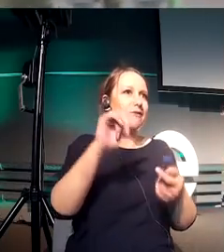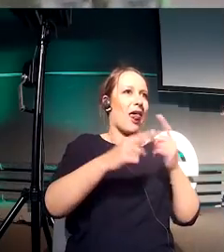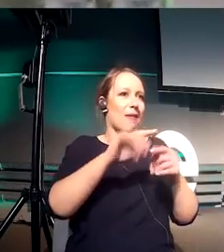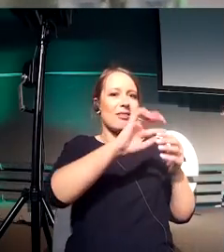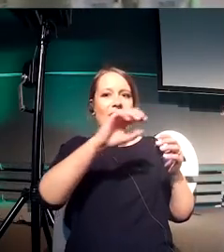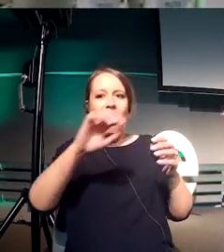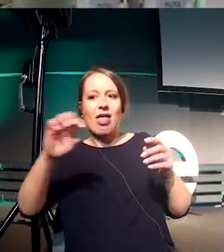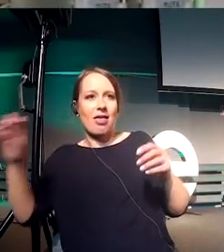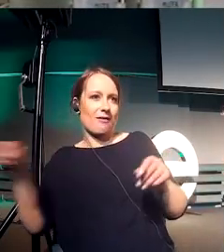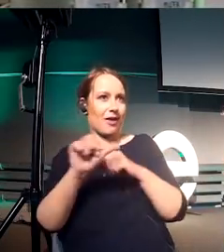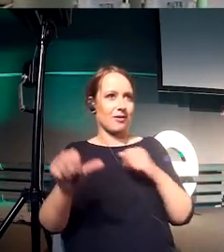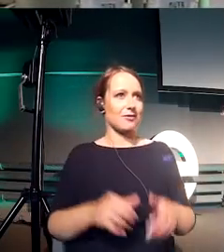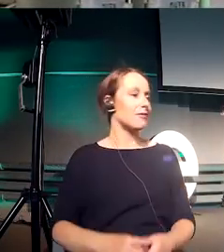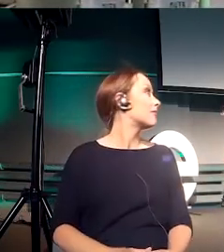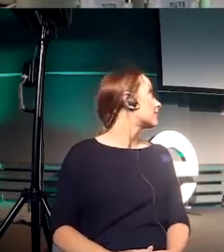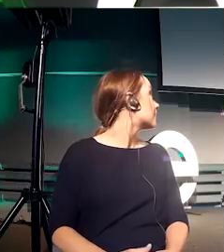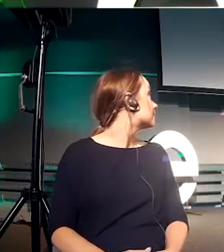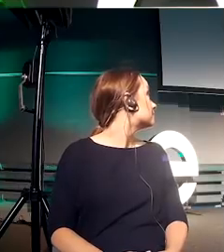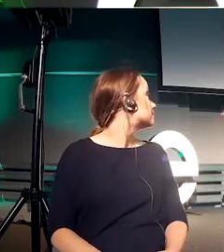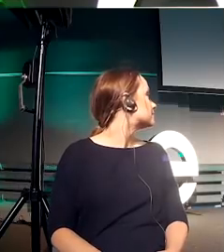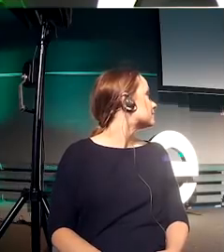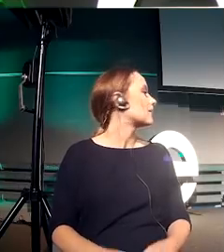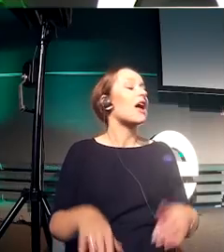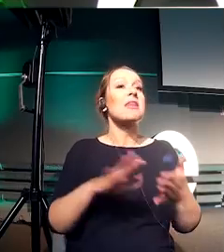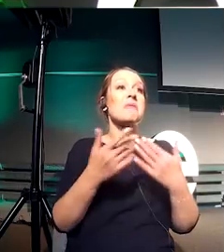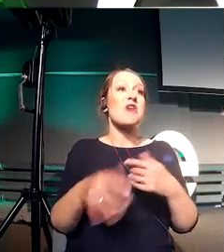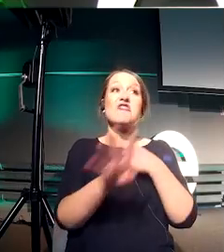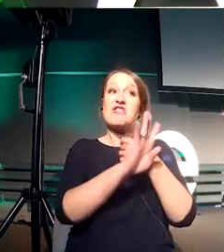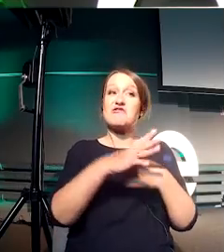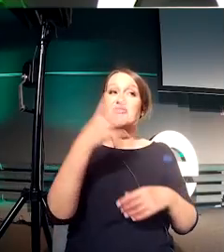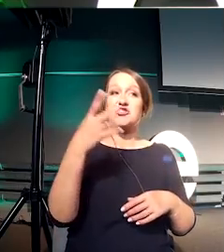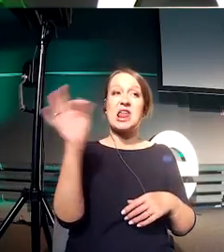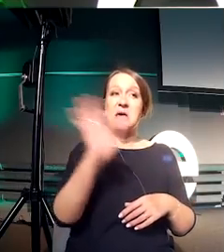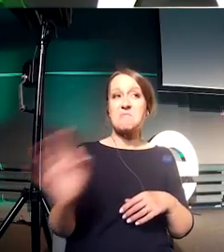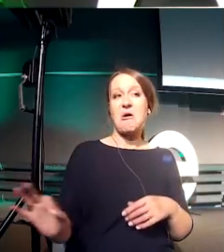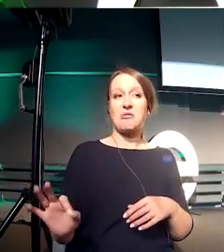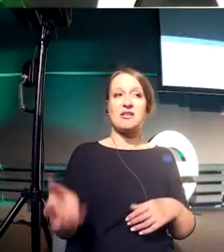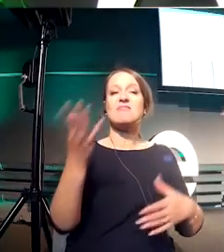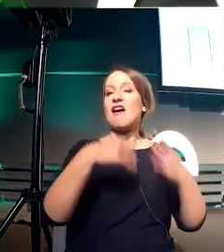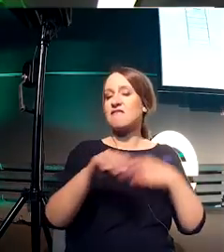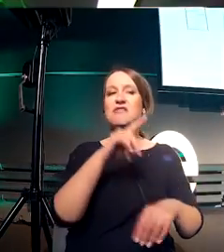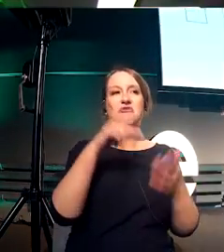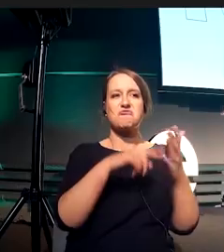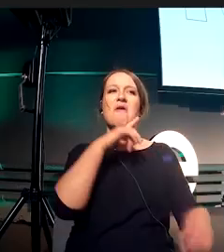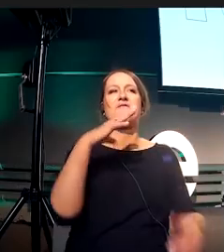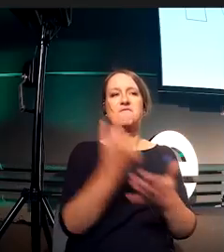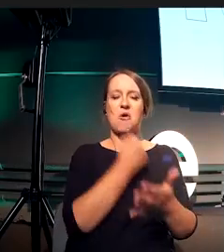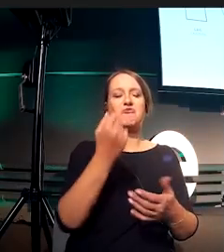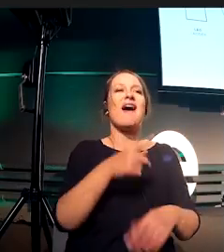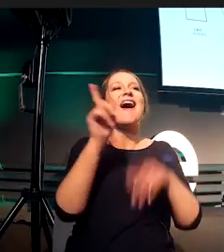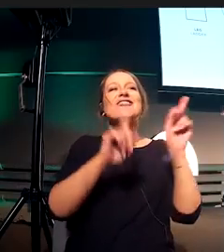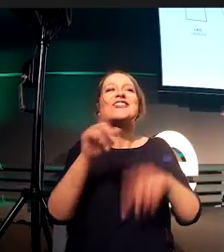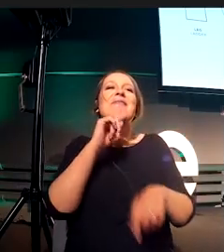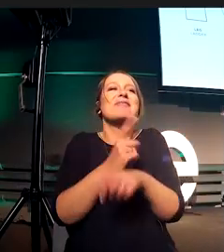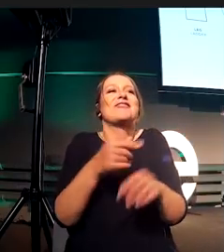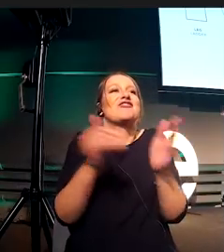% of the decisions that you have. But we also have things that are circular. So that's what we